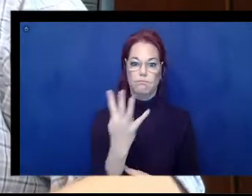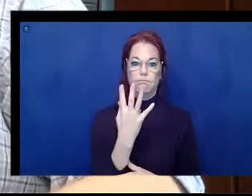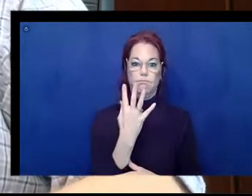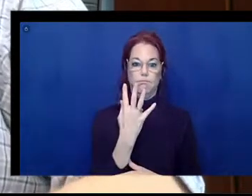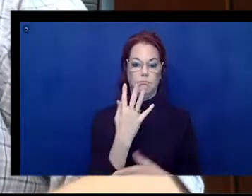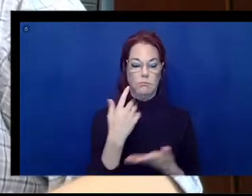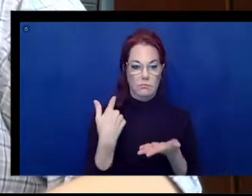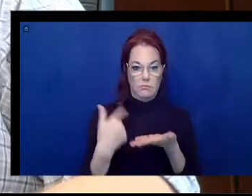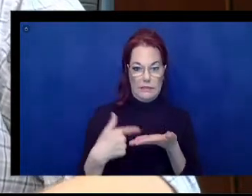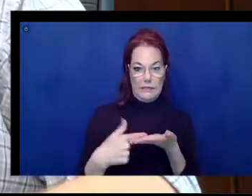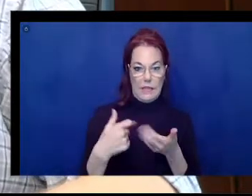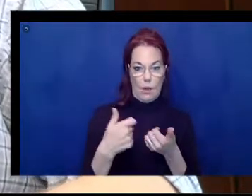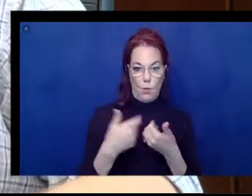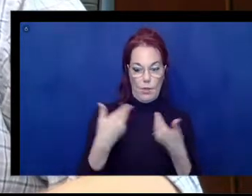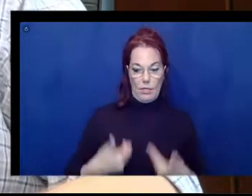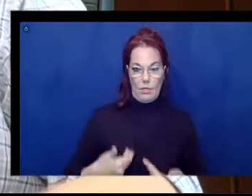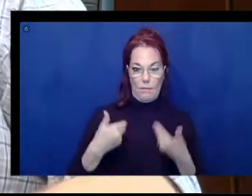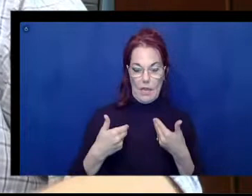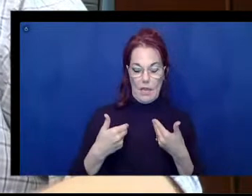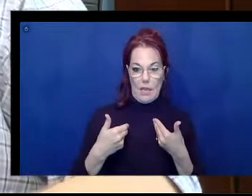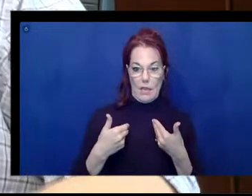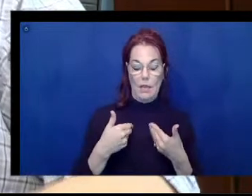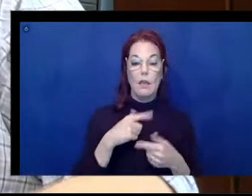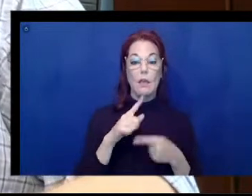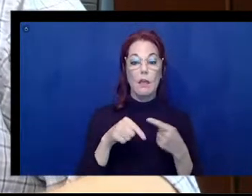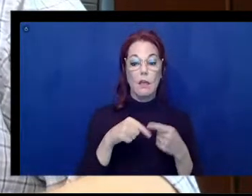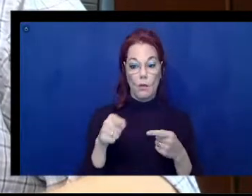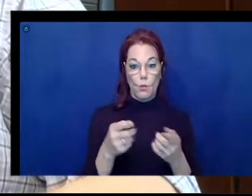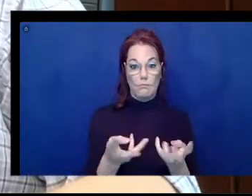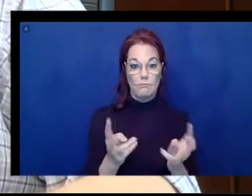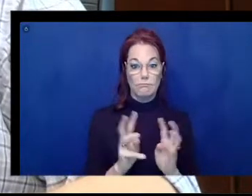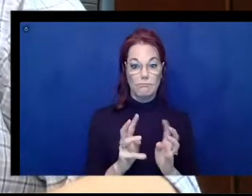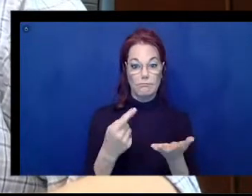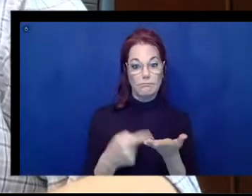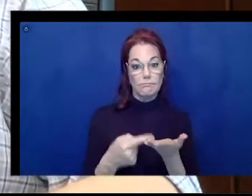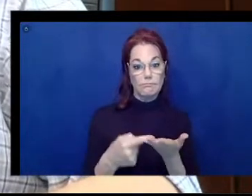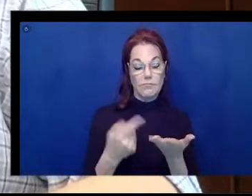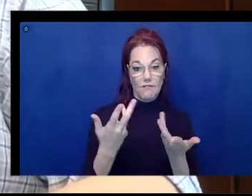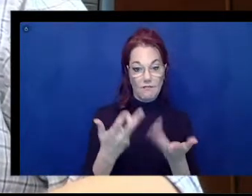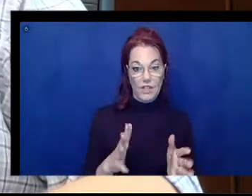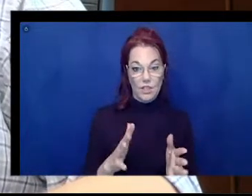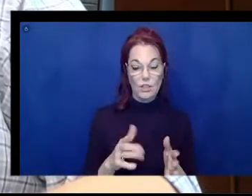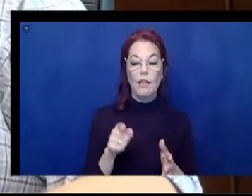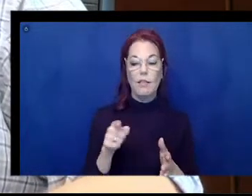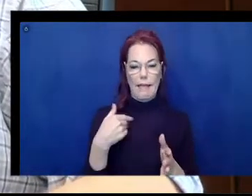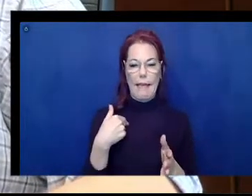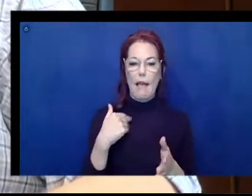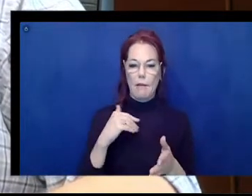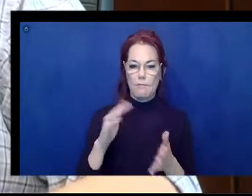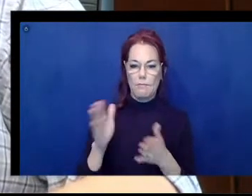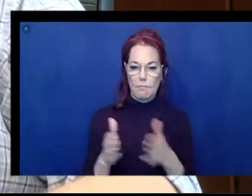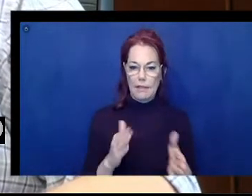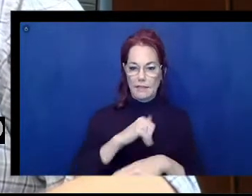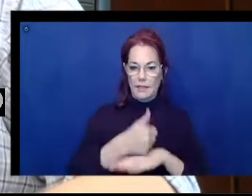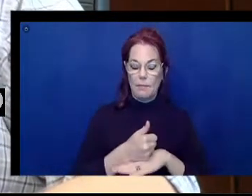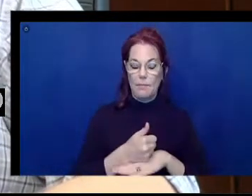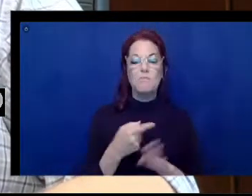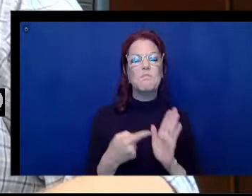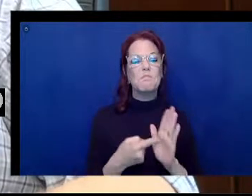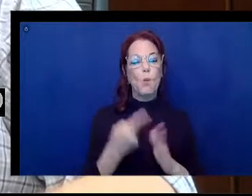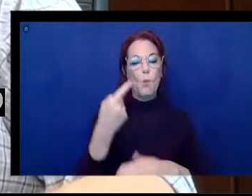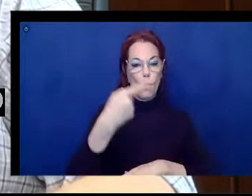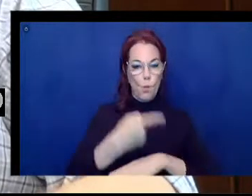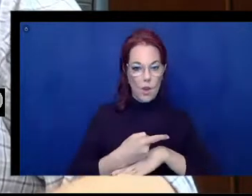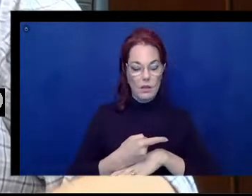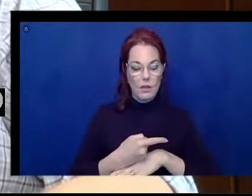leave there, they have a plan of attack on what's going on. In fact, the one day they said, oh, by the way, we have discussed this and